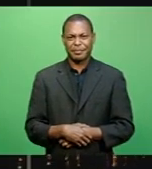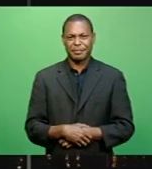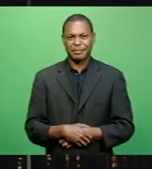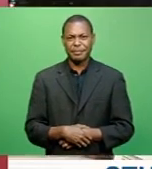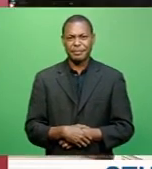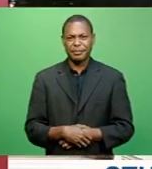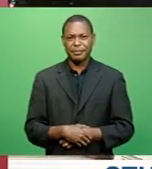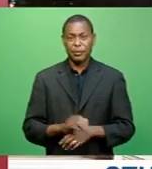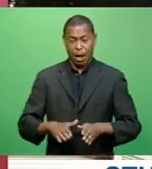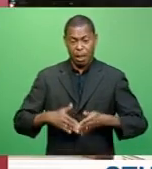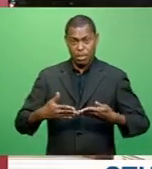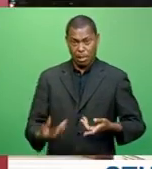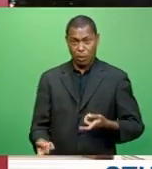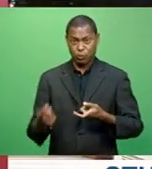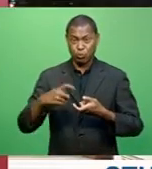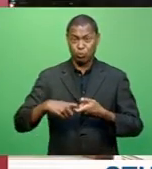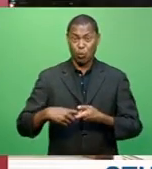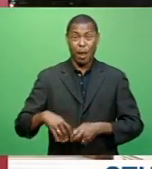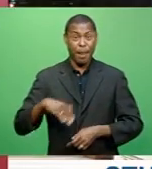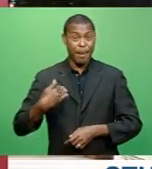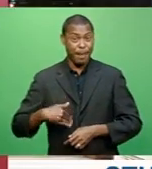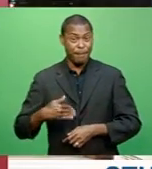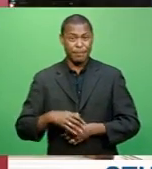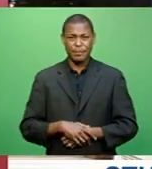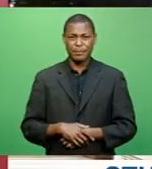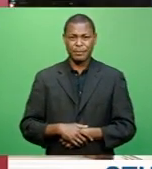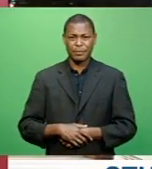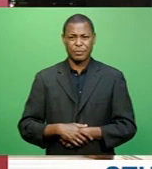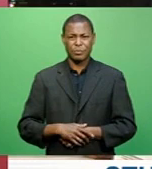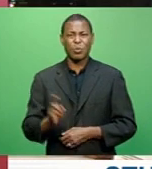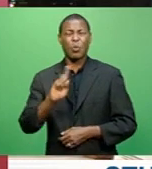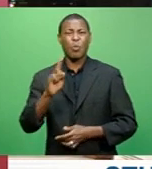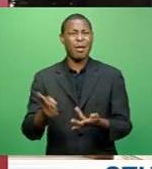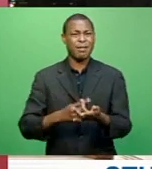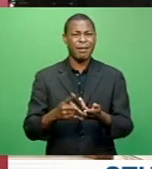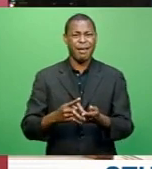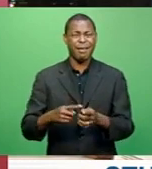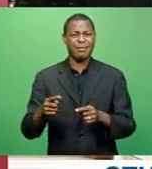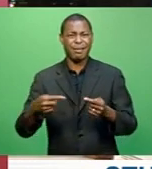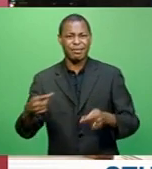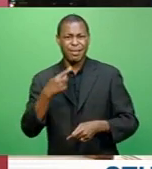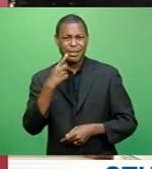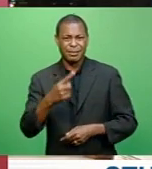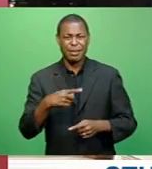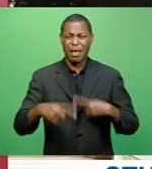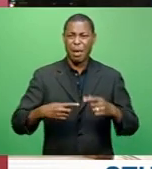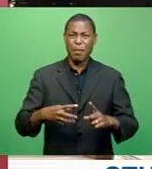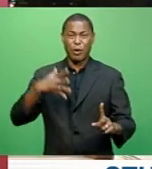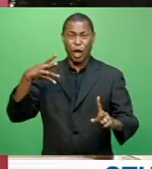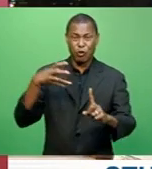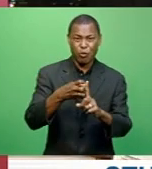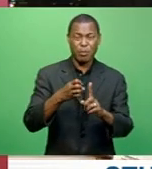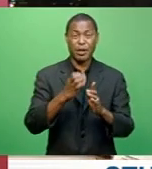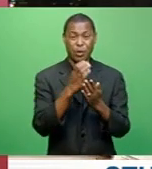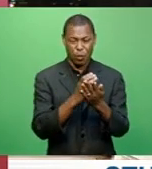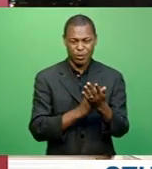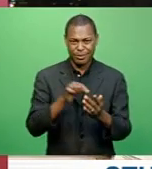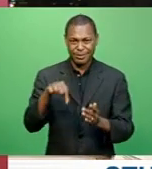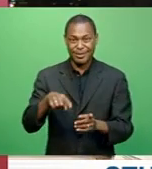And we now join Apanisha live. Apanisha, what else did the acting VC say about enrollment and courses this year?